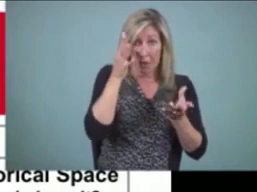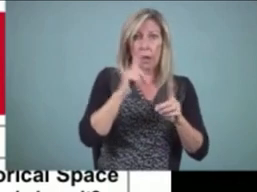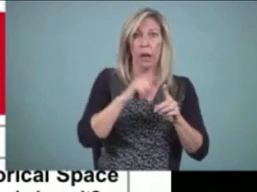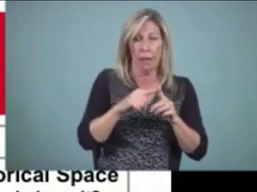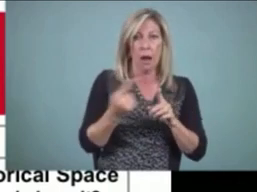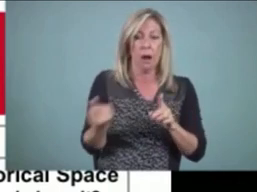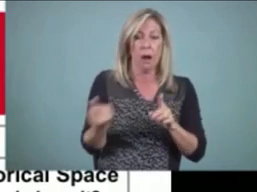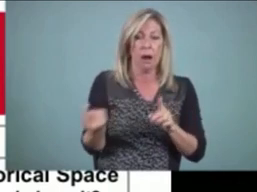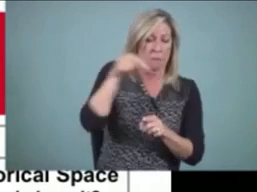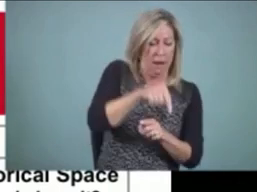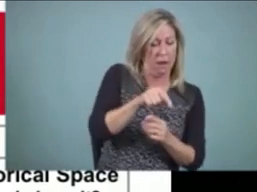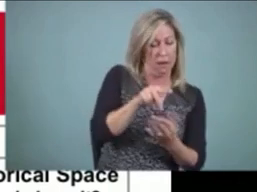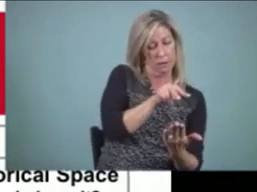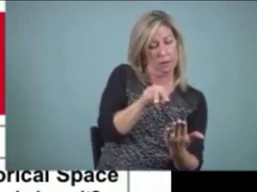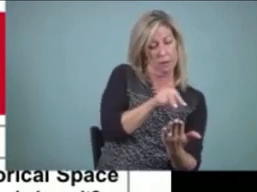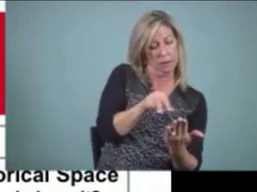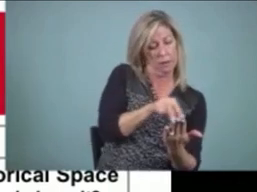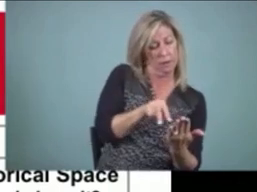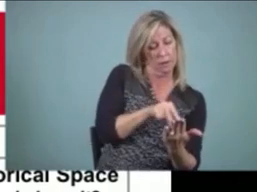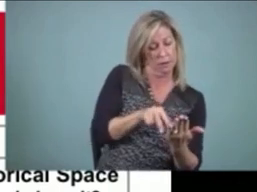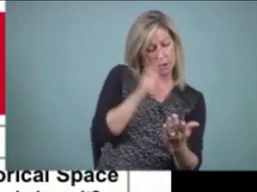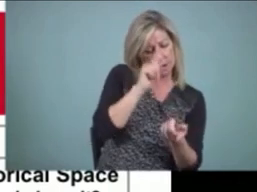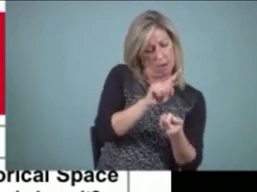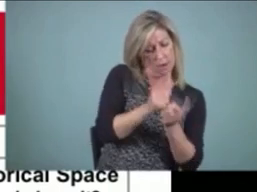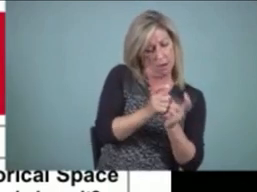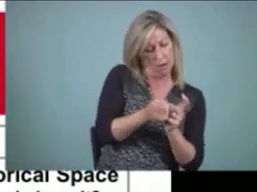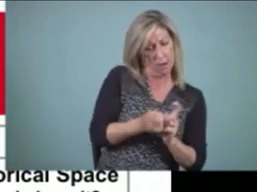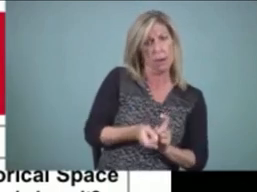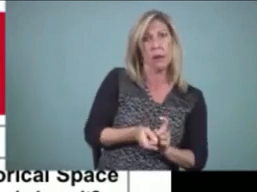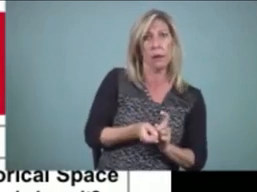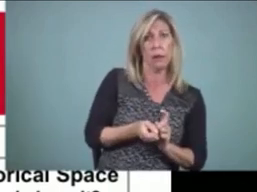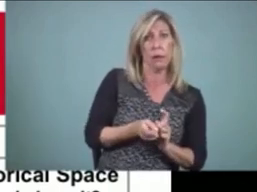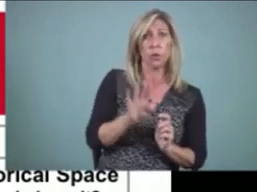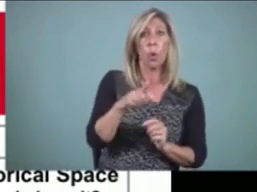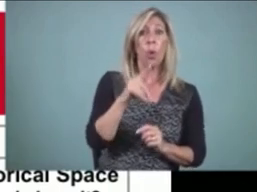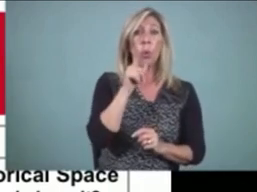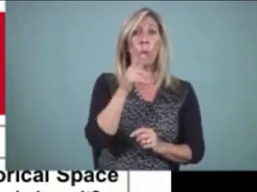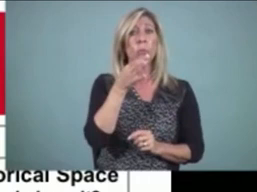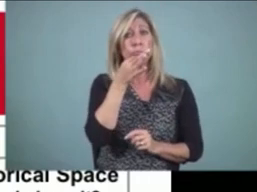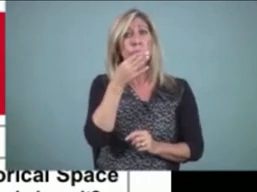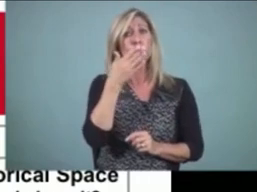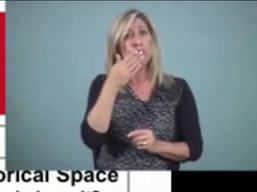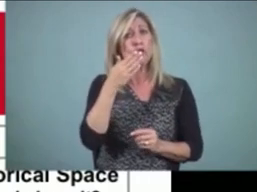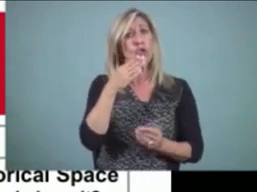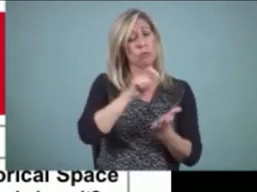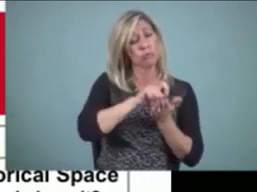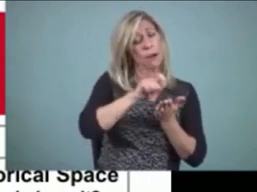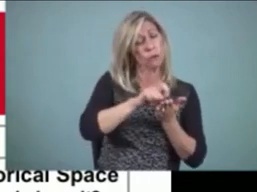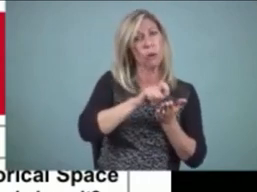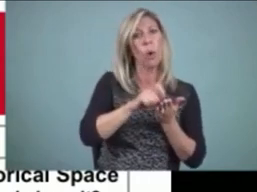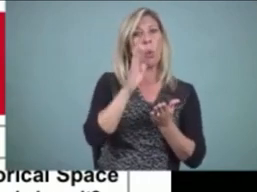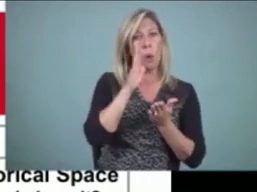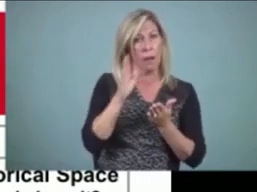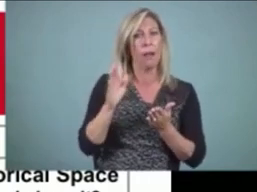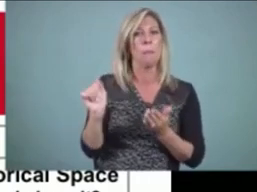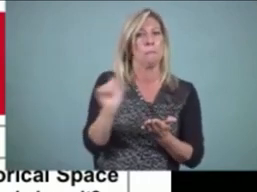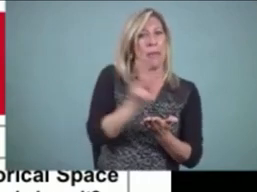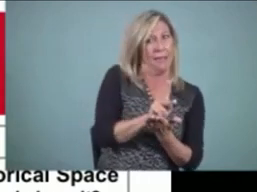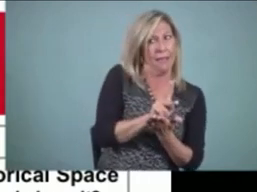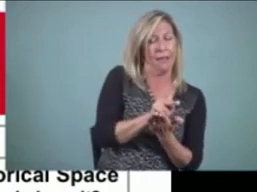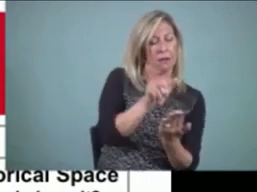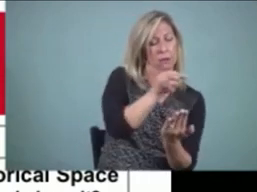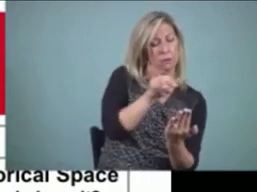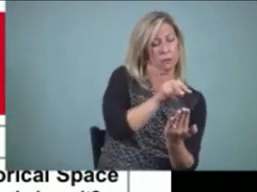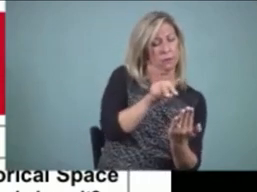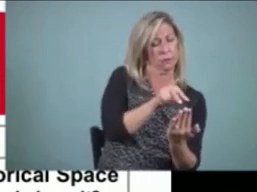and look at it. And a good writer then reads what they have written to see if it actually says what they